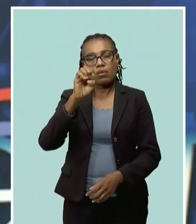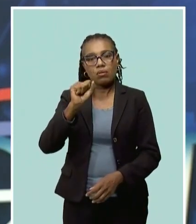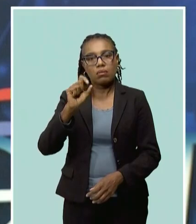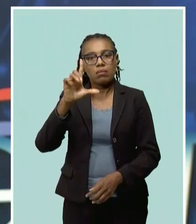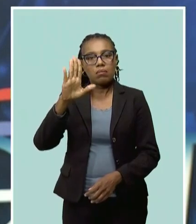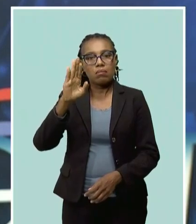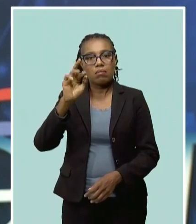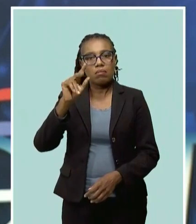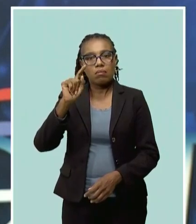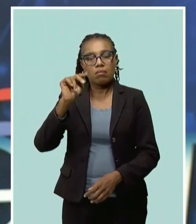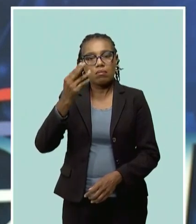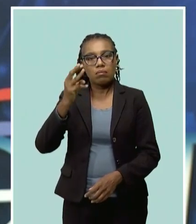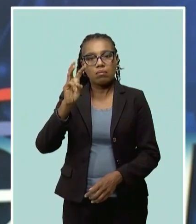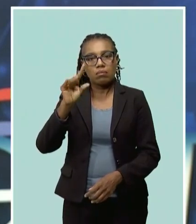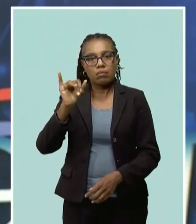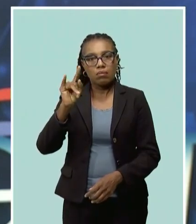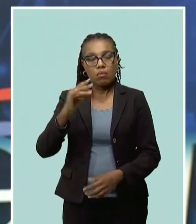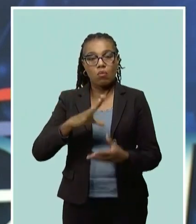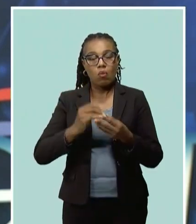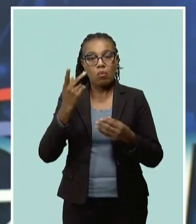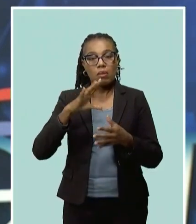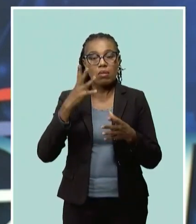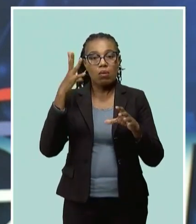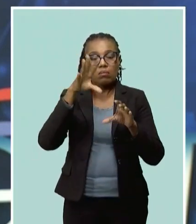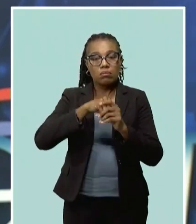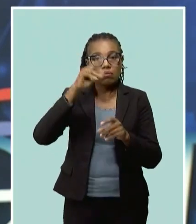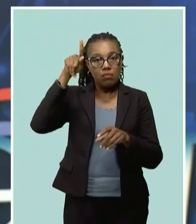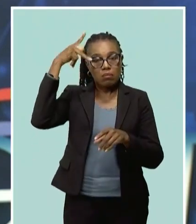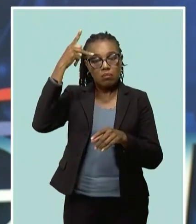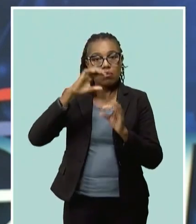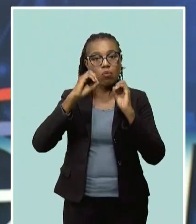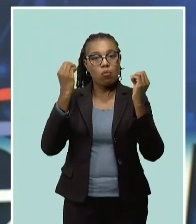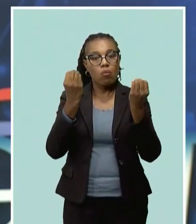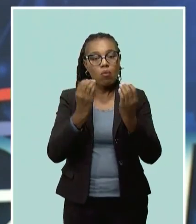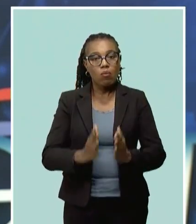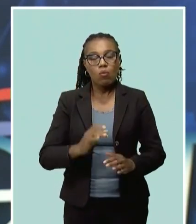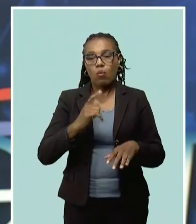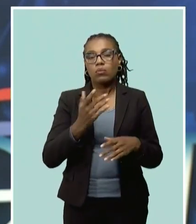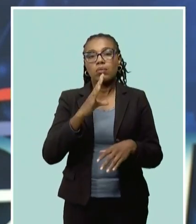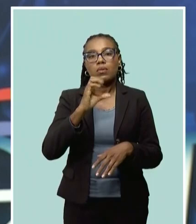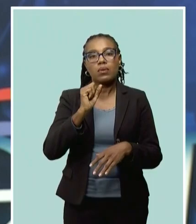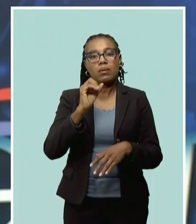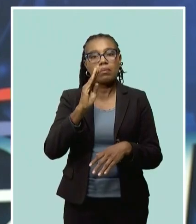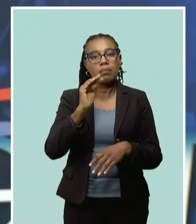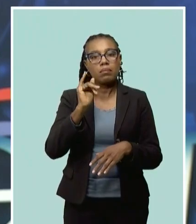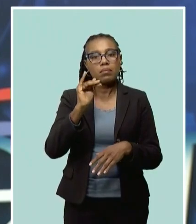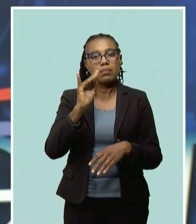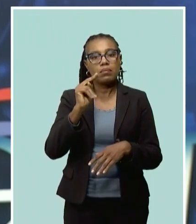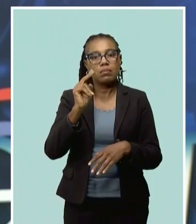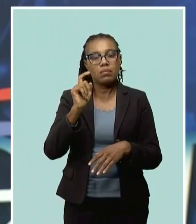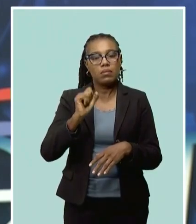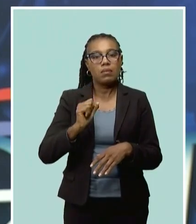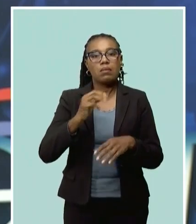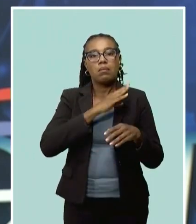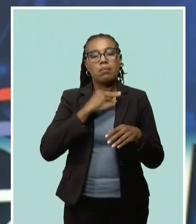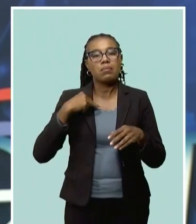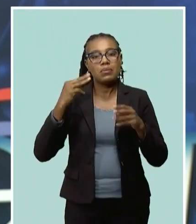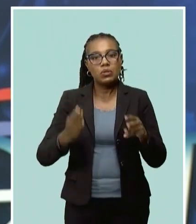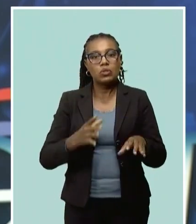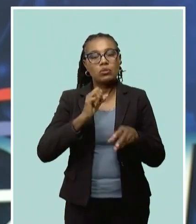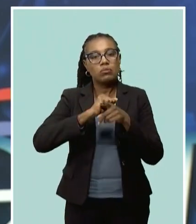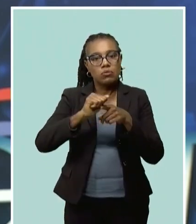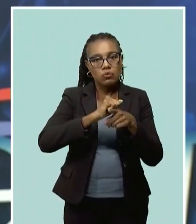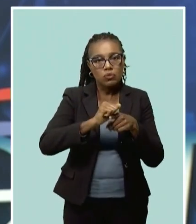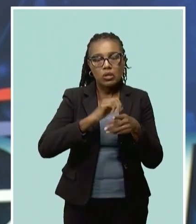who aspire for political office, including those called to serve as cabinet ministers. He pointed to the lack of experience,